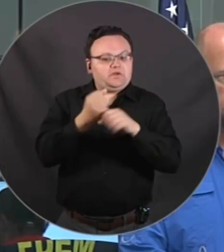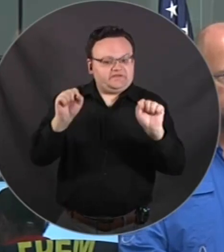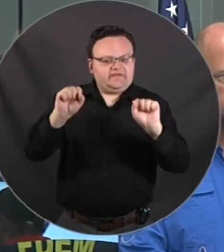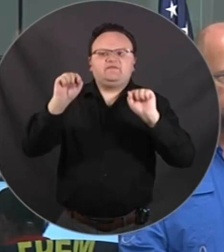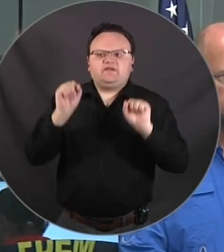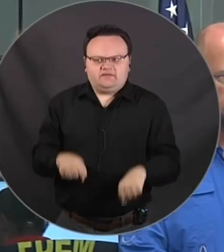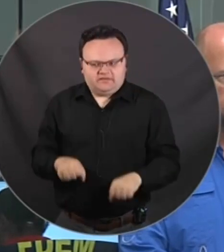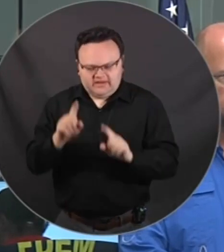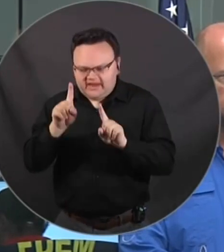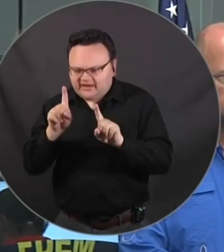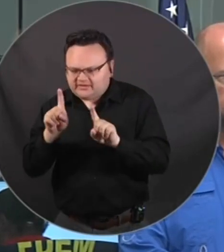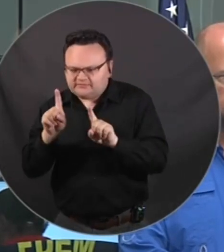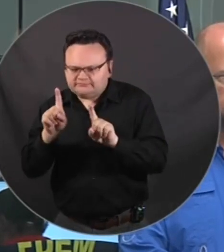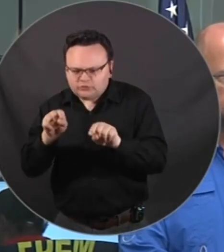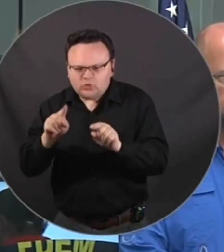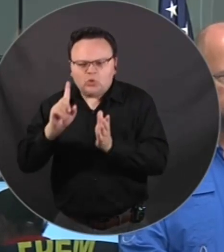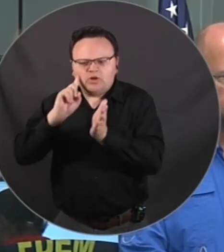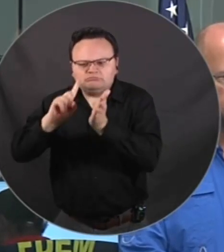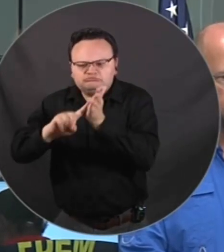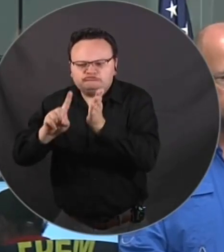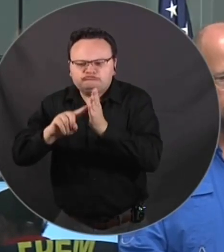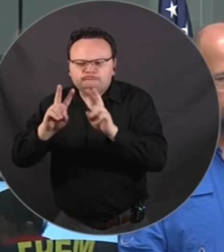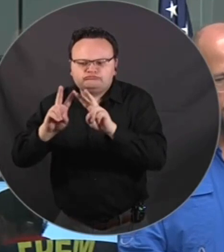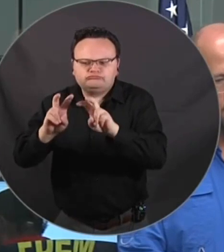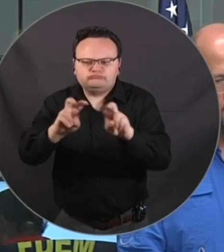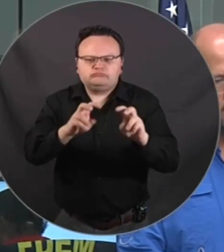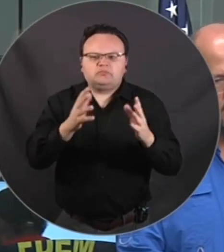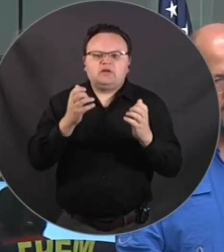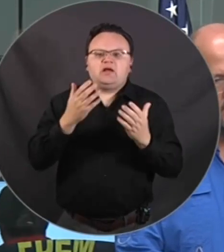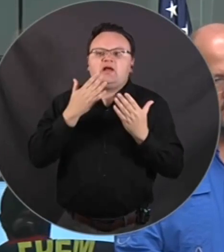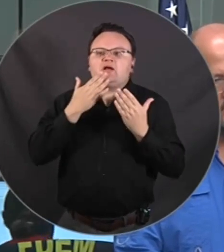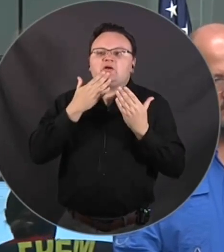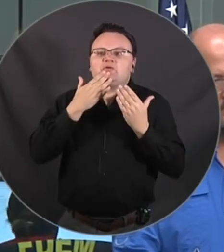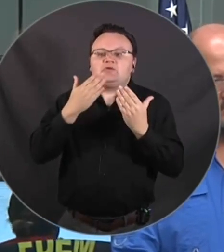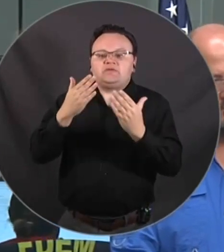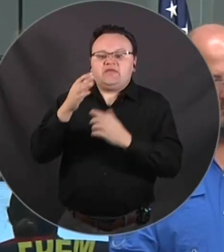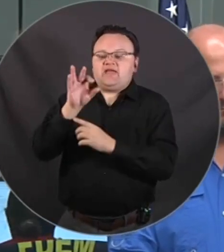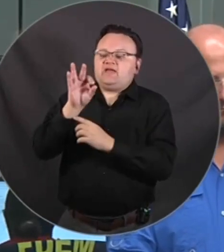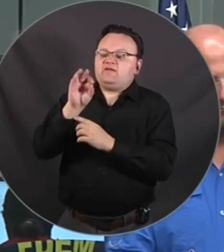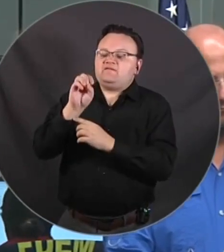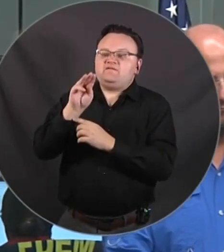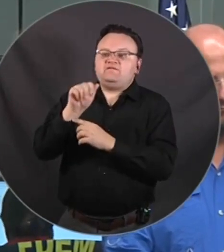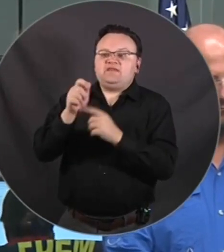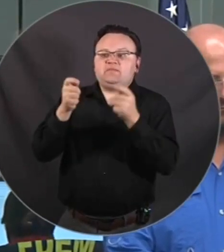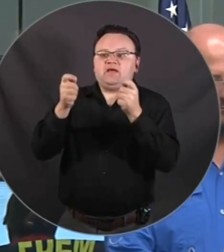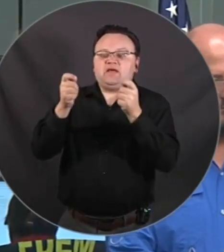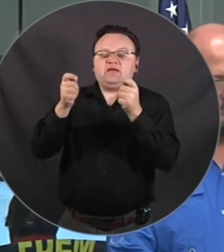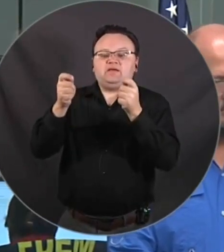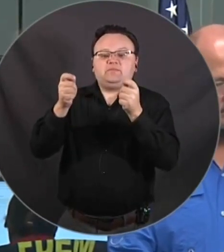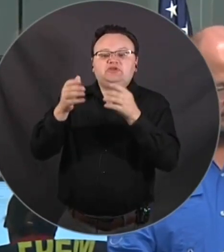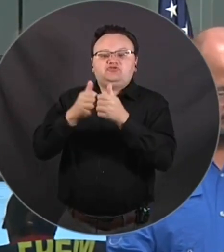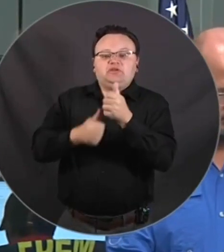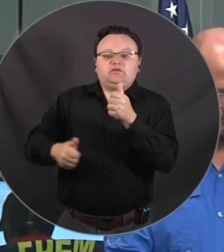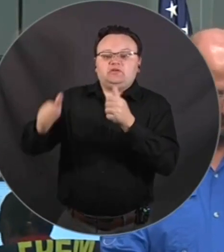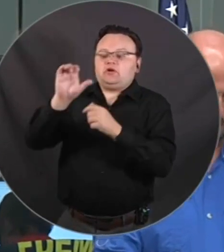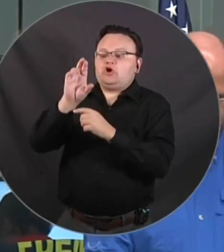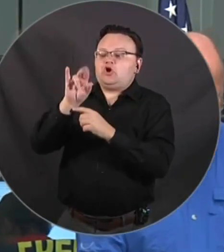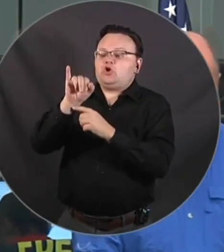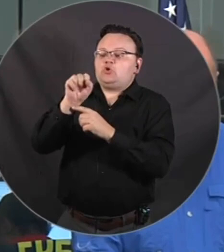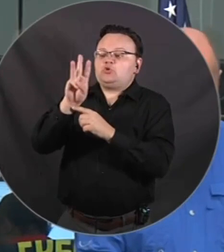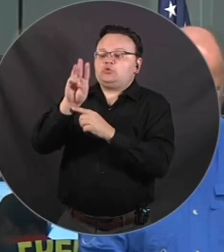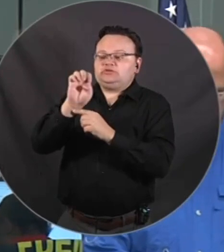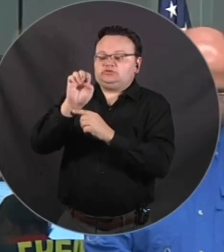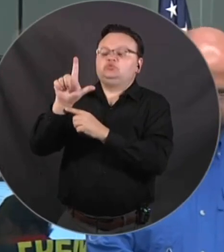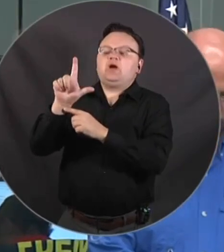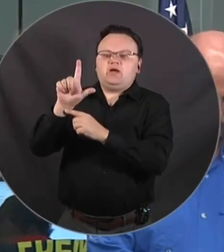necessary as a follow up. I want to thank administrative Administrator Criswell for being here and I'm going to turn it over to her and then you'll hear a